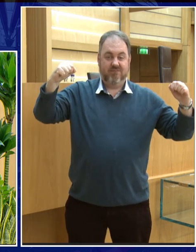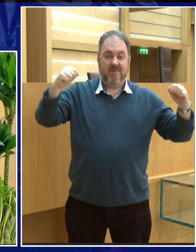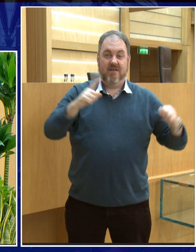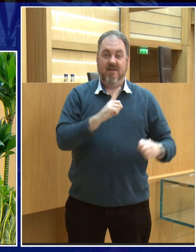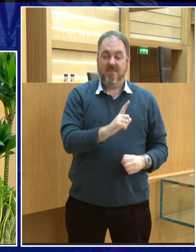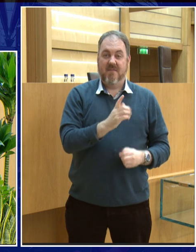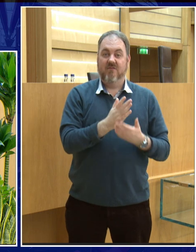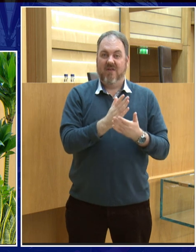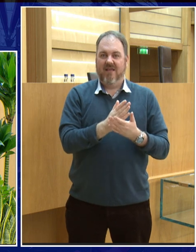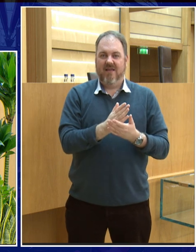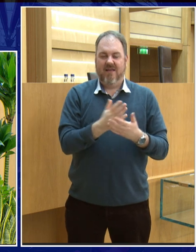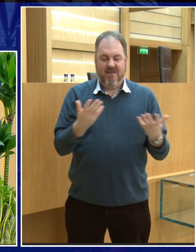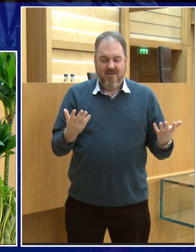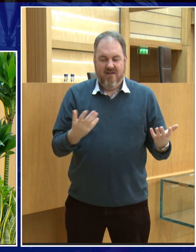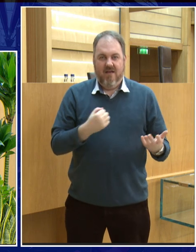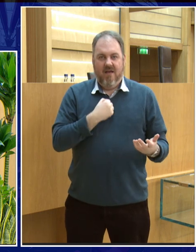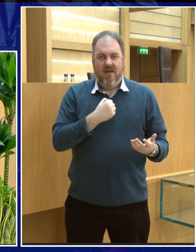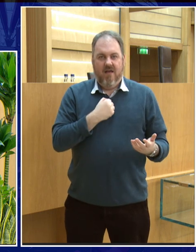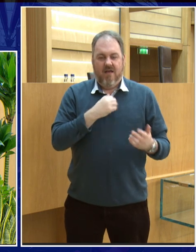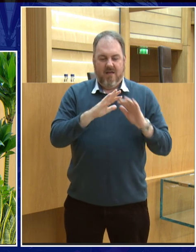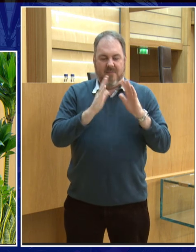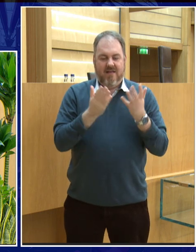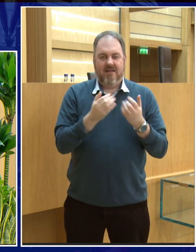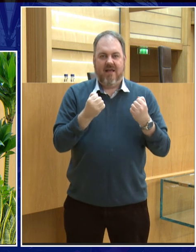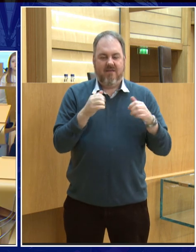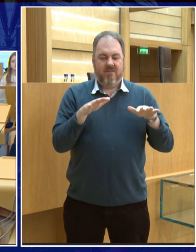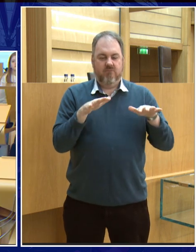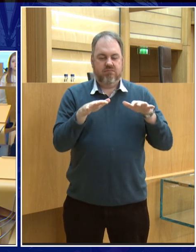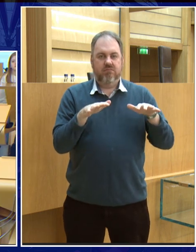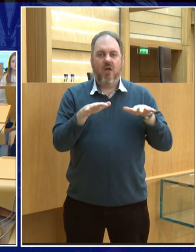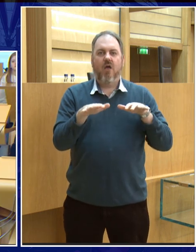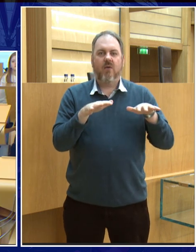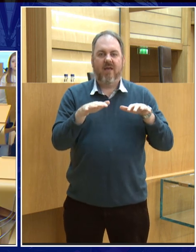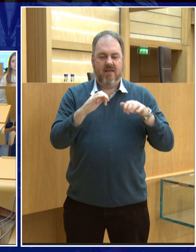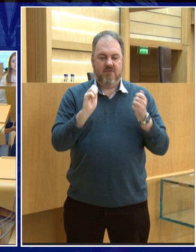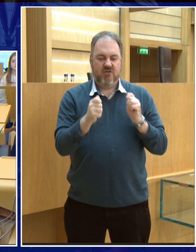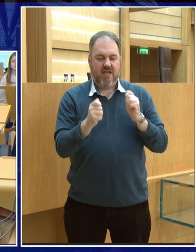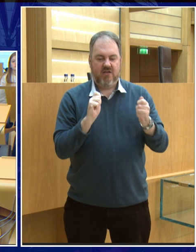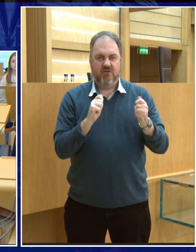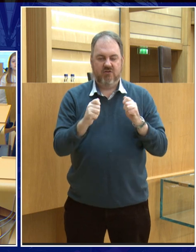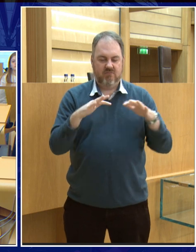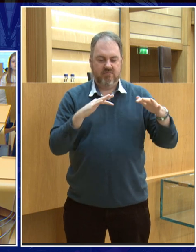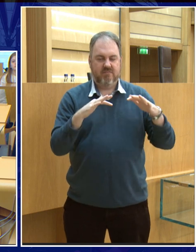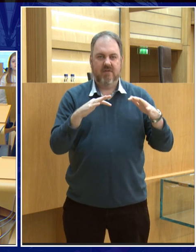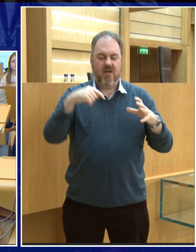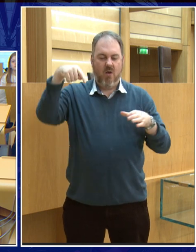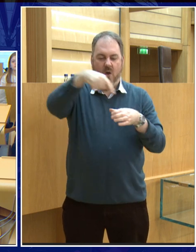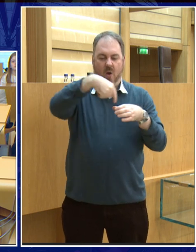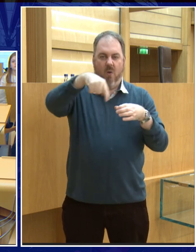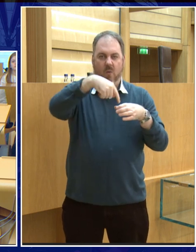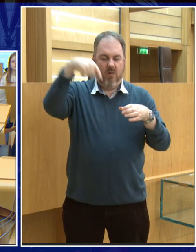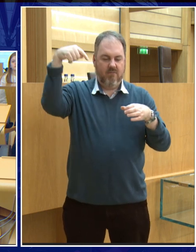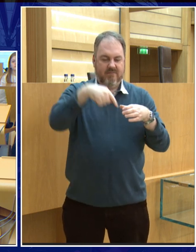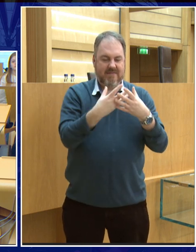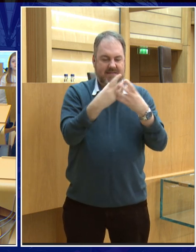away, so there's not much evidence of them. But on the Moon, because it has no plate tectonics, because it has very little weather, when you get a crater, it can stay there forever.